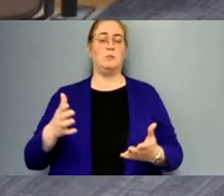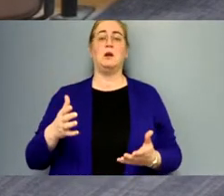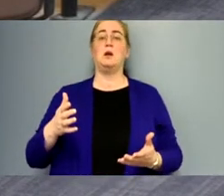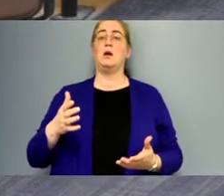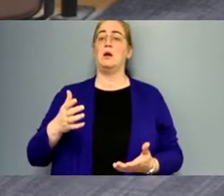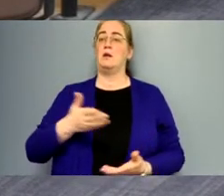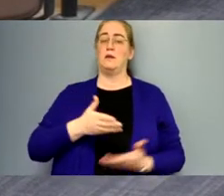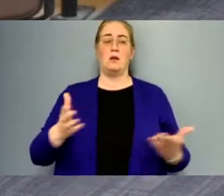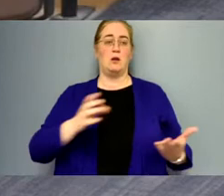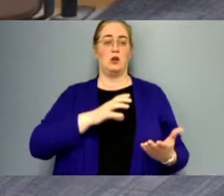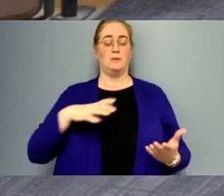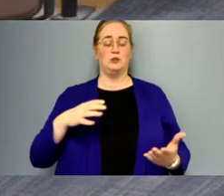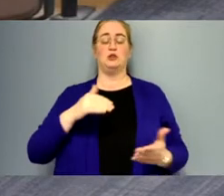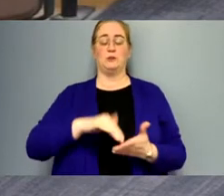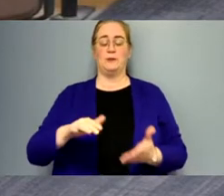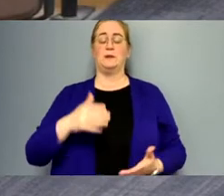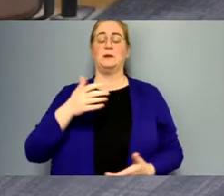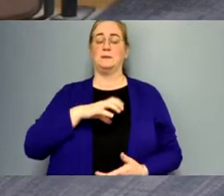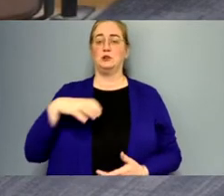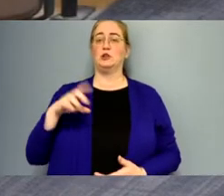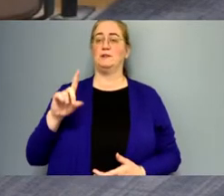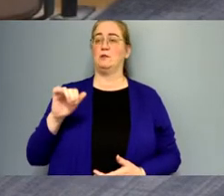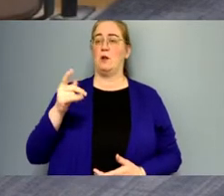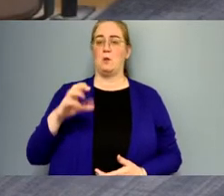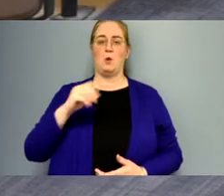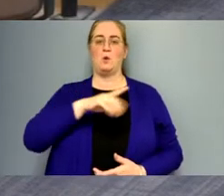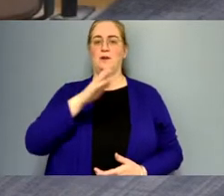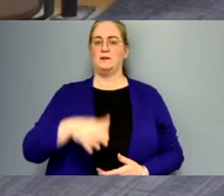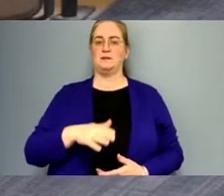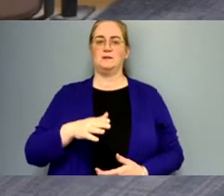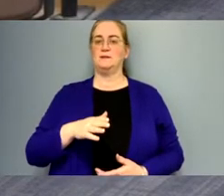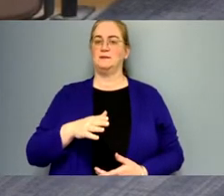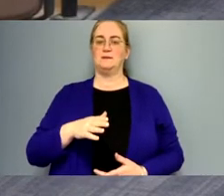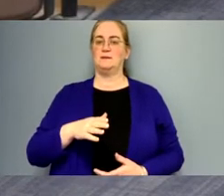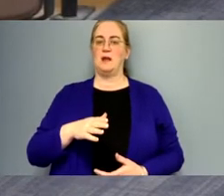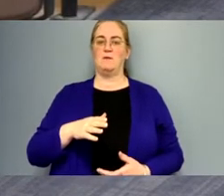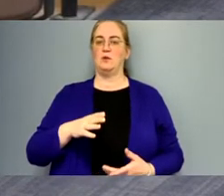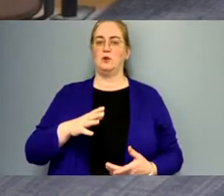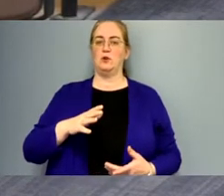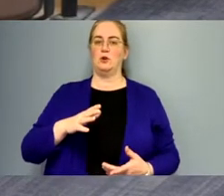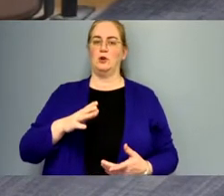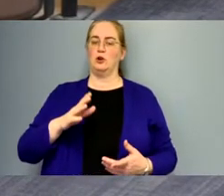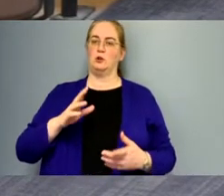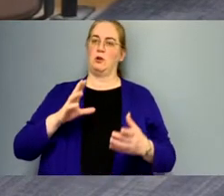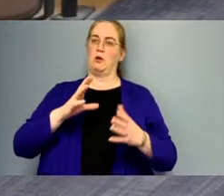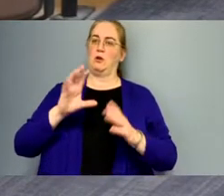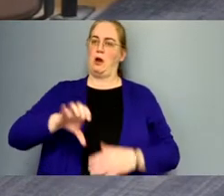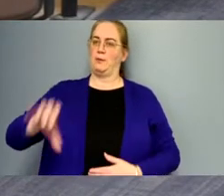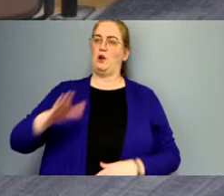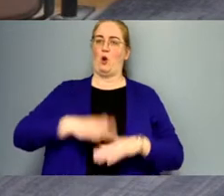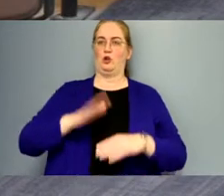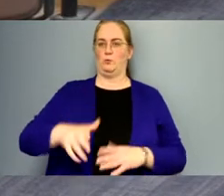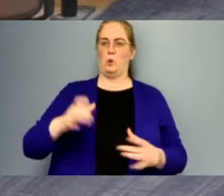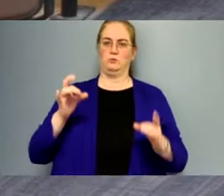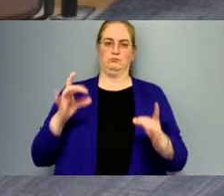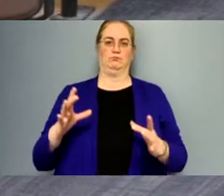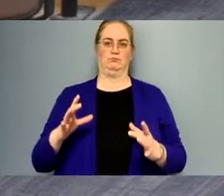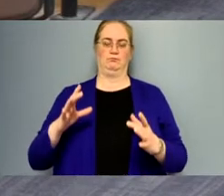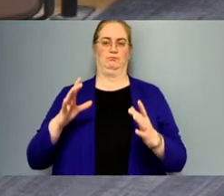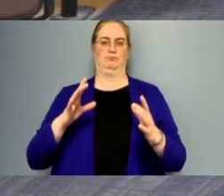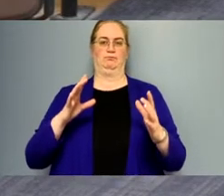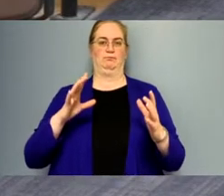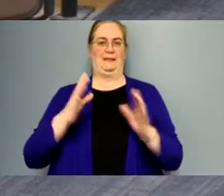other commissioners excuse me Commissioner DiGirolamo is never copied on your most contentious emails so I hope this isn't how you talk about them too